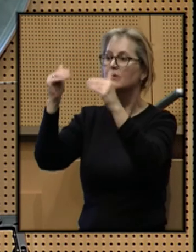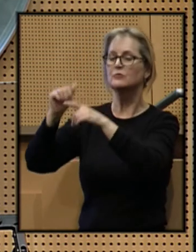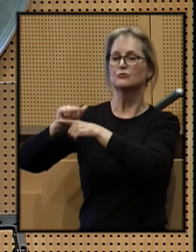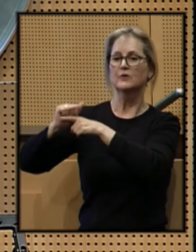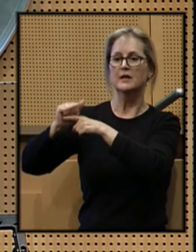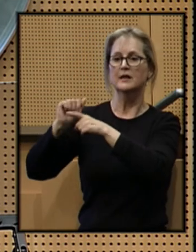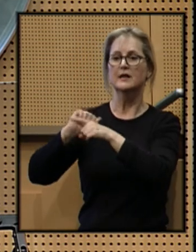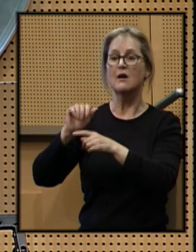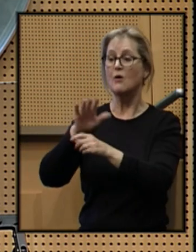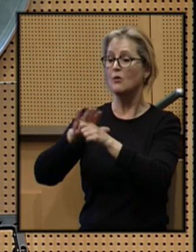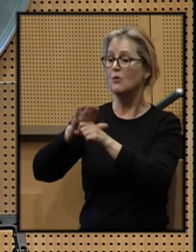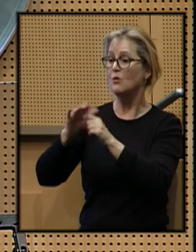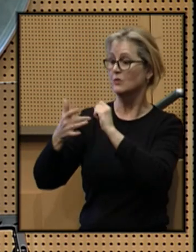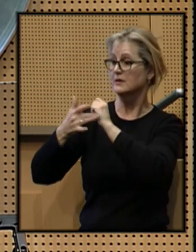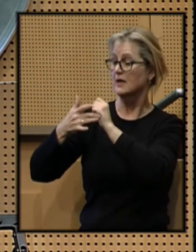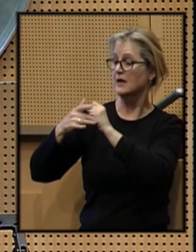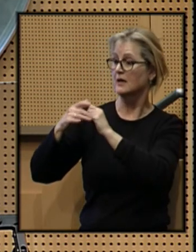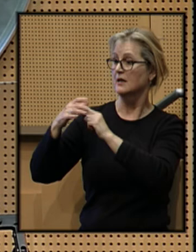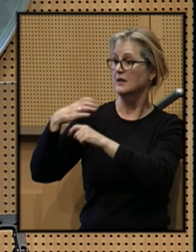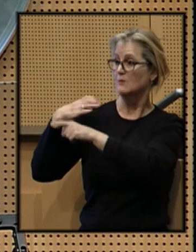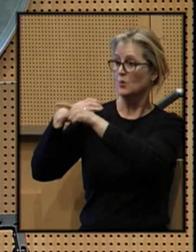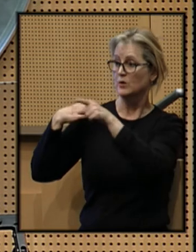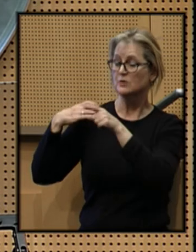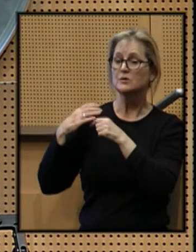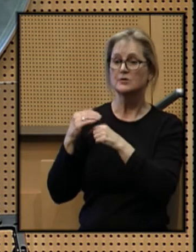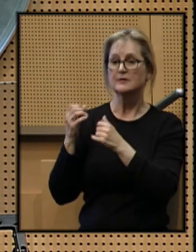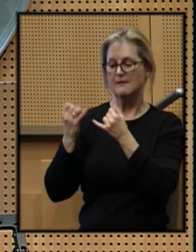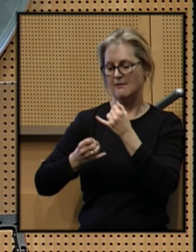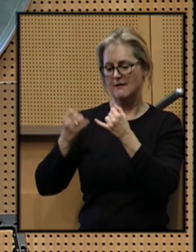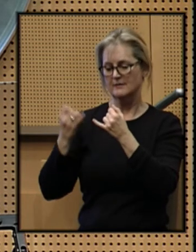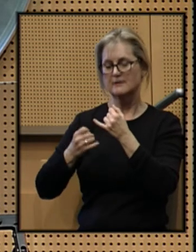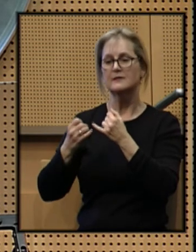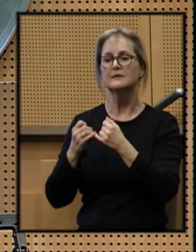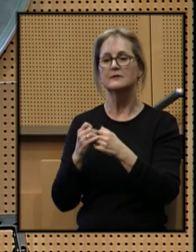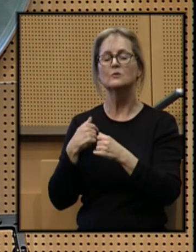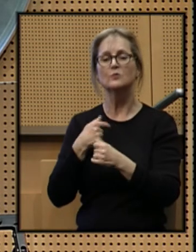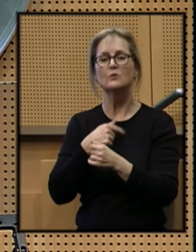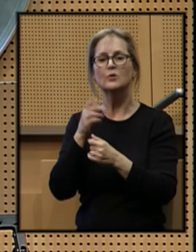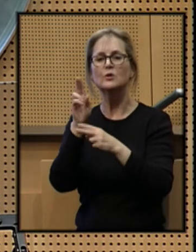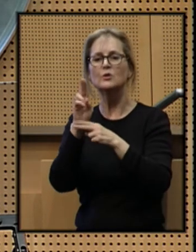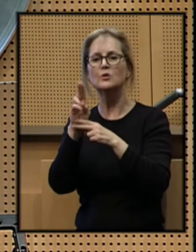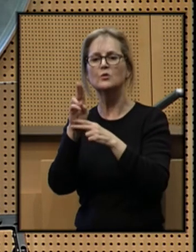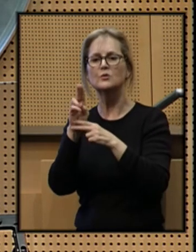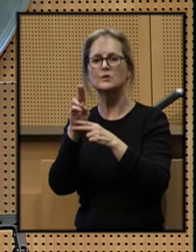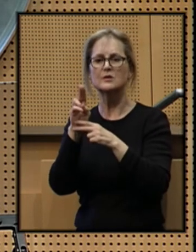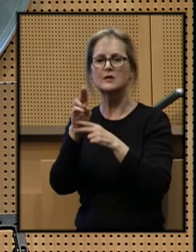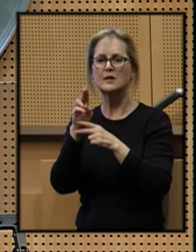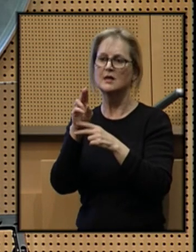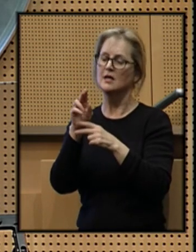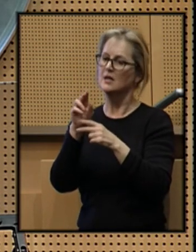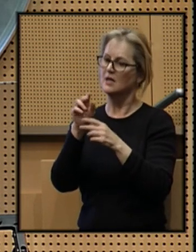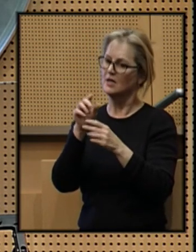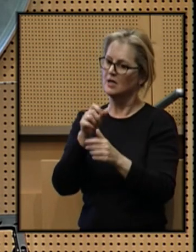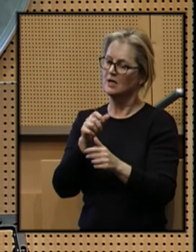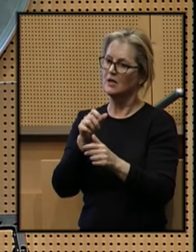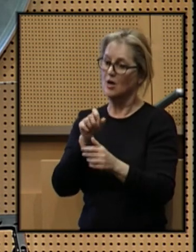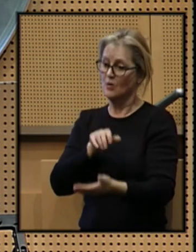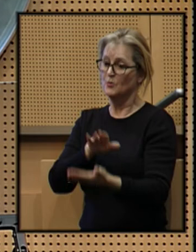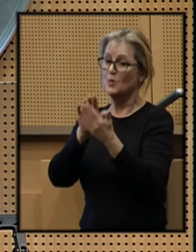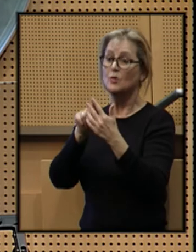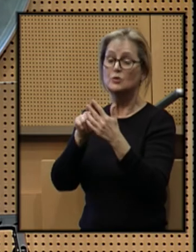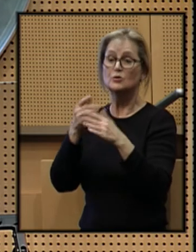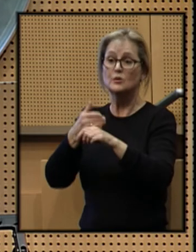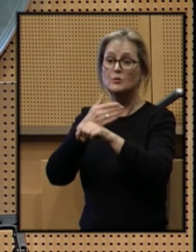and our local tech employers. Lastly, we will use a data-driven approach to improve the